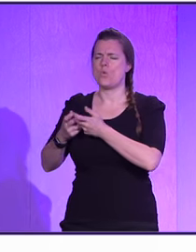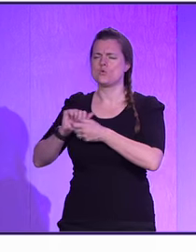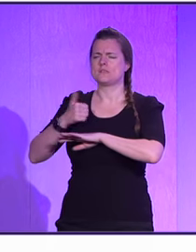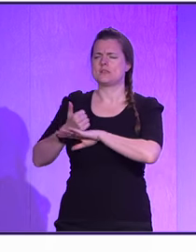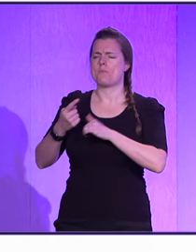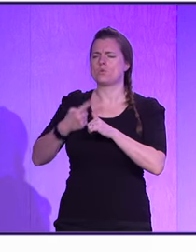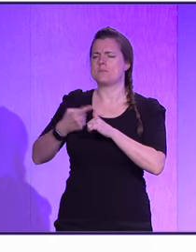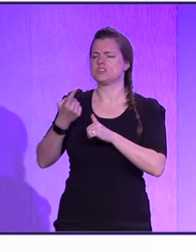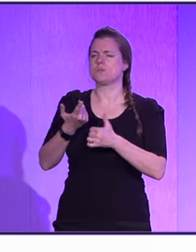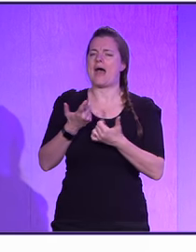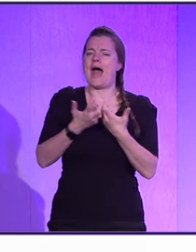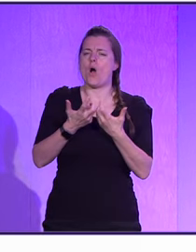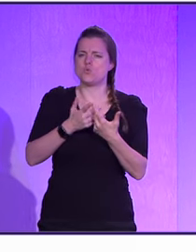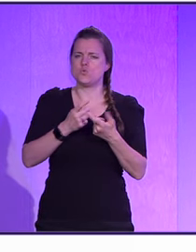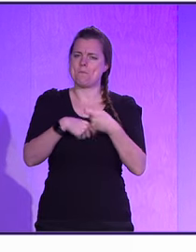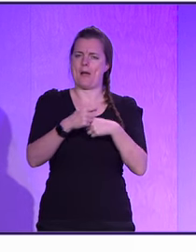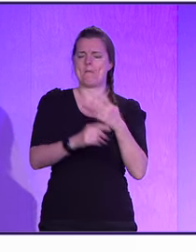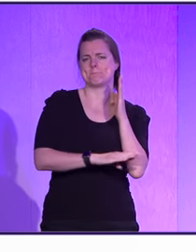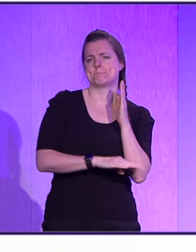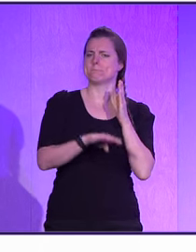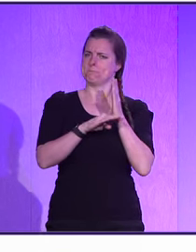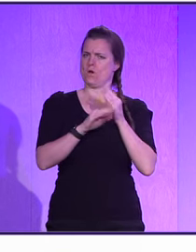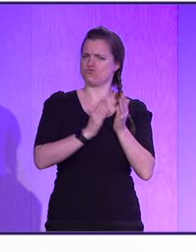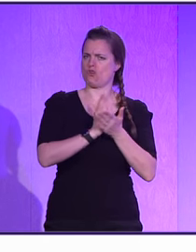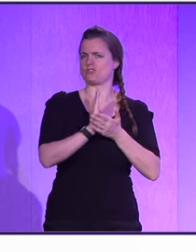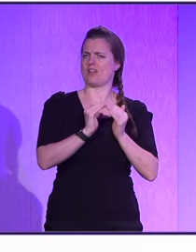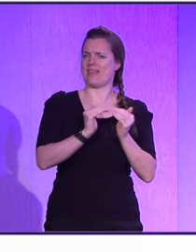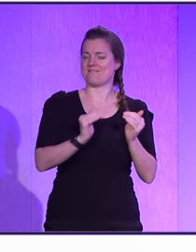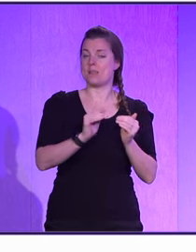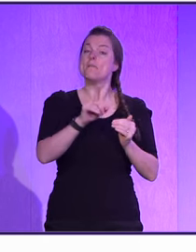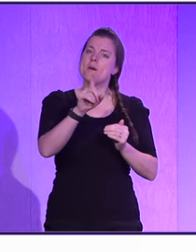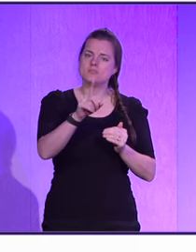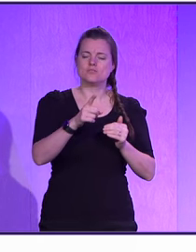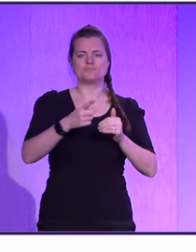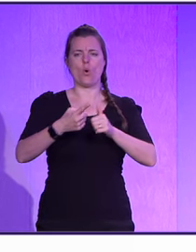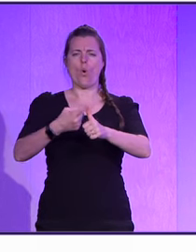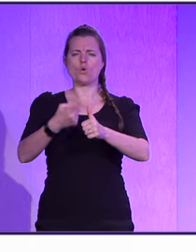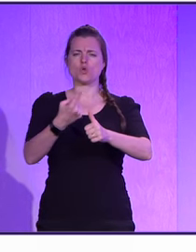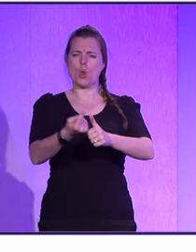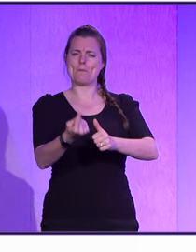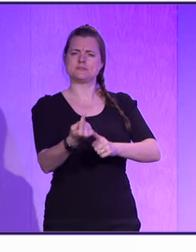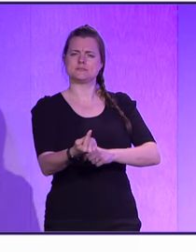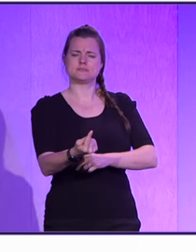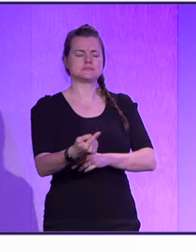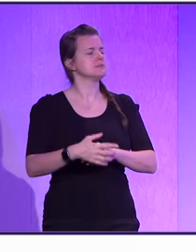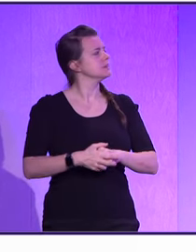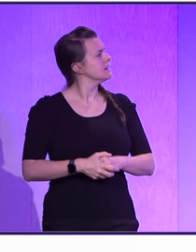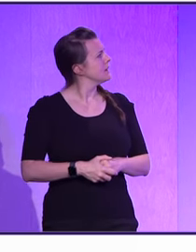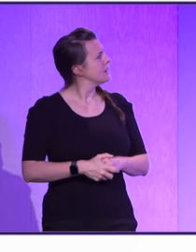whether you kind of are able to get to that trust level. Speaking of autonomous, this is a